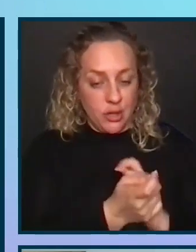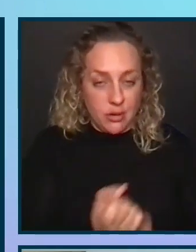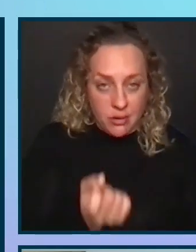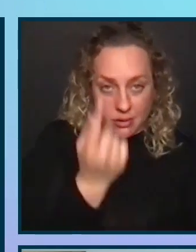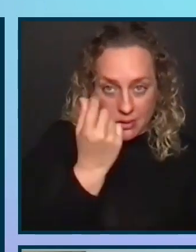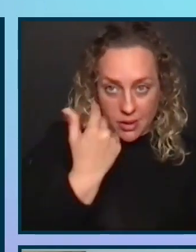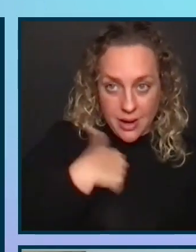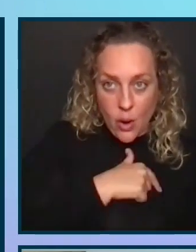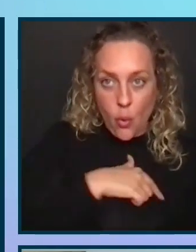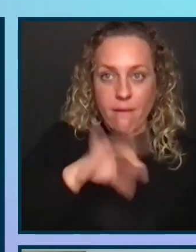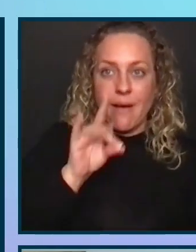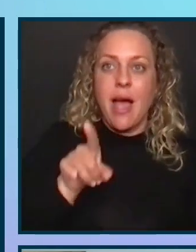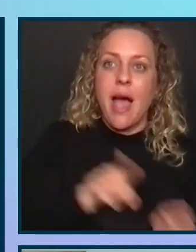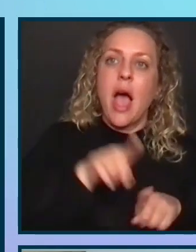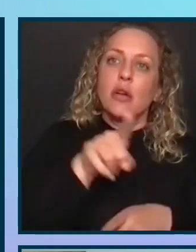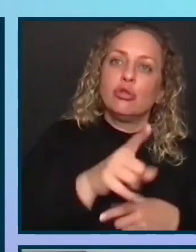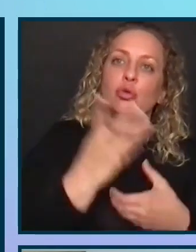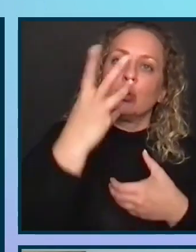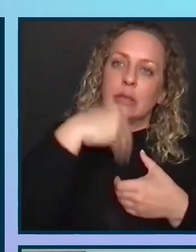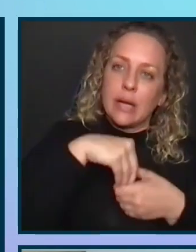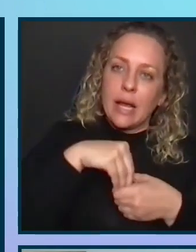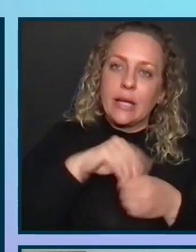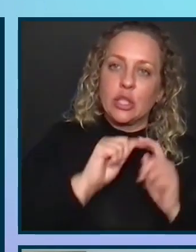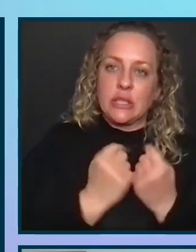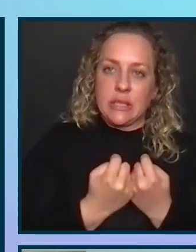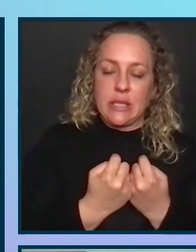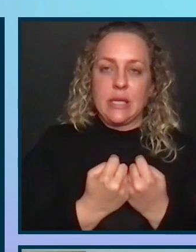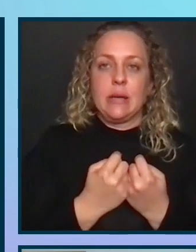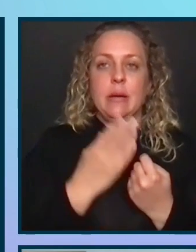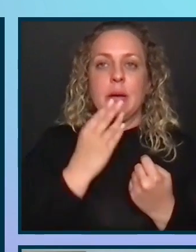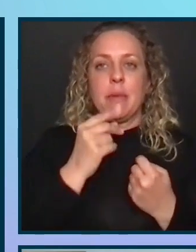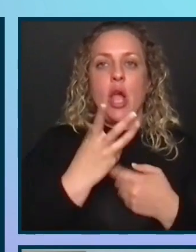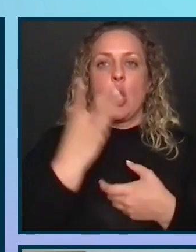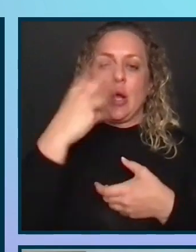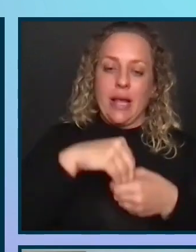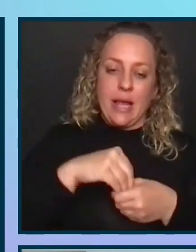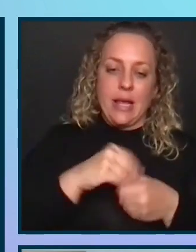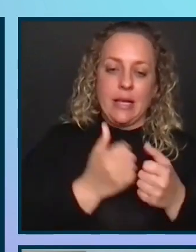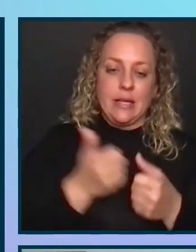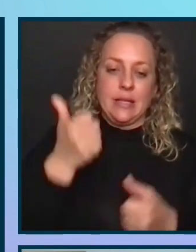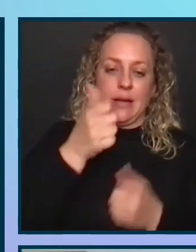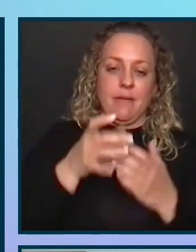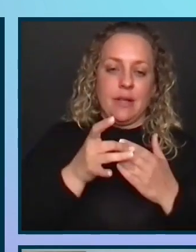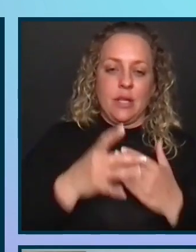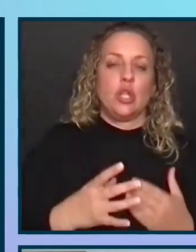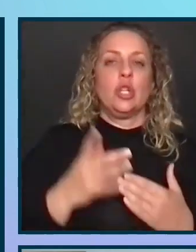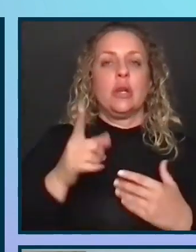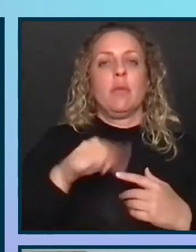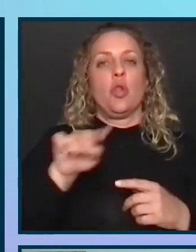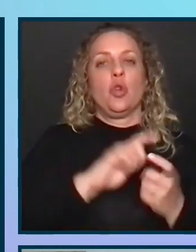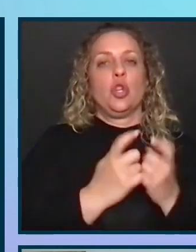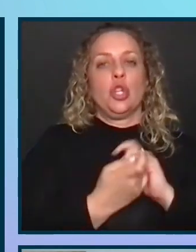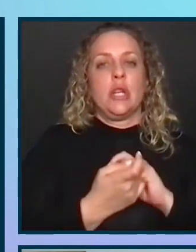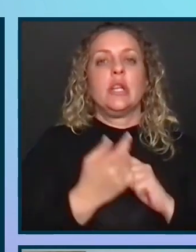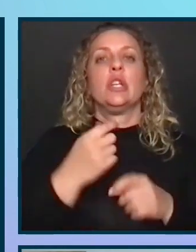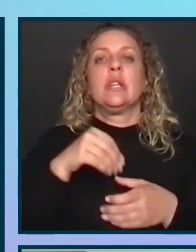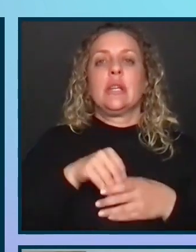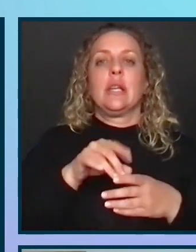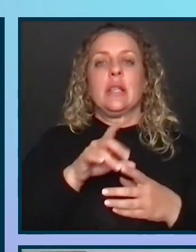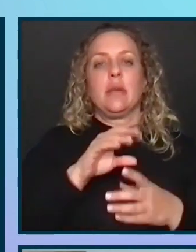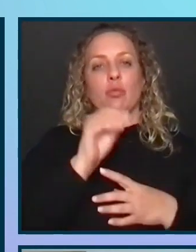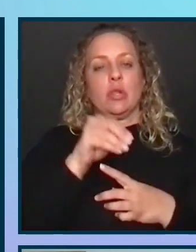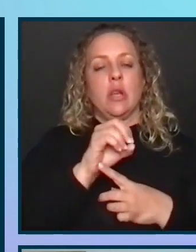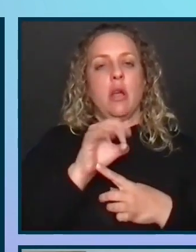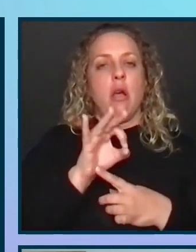that as you engage the team and you engage executive leadership, those changes in the percentage